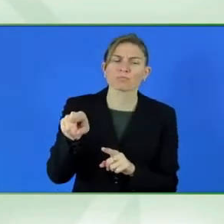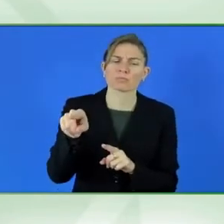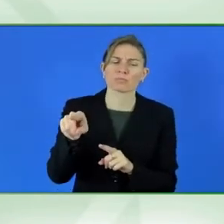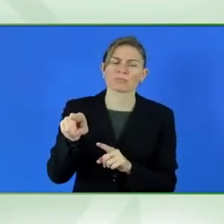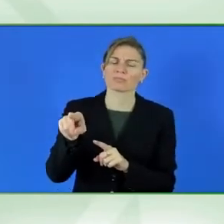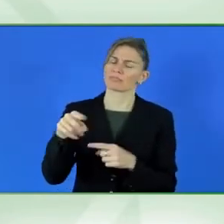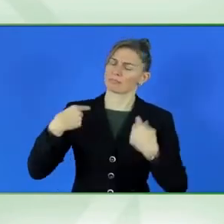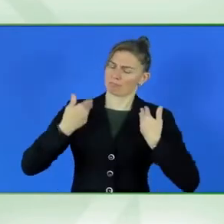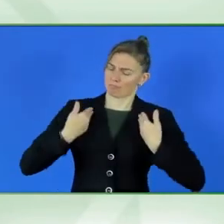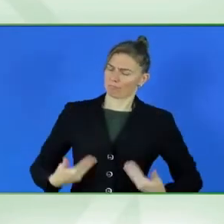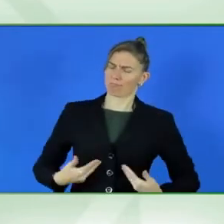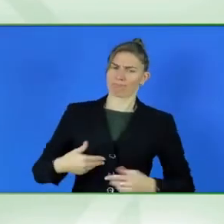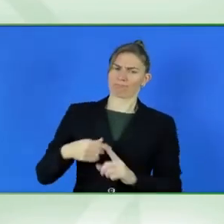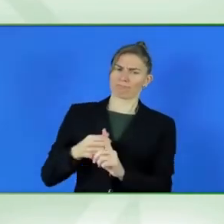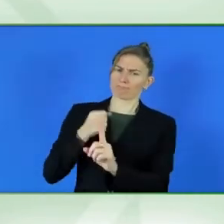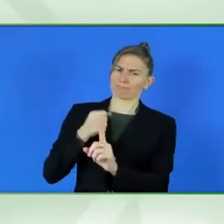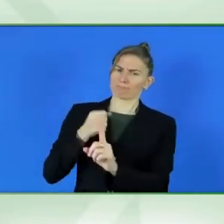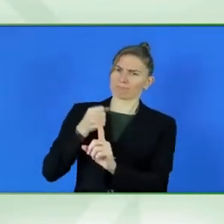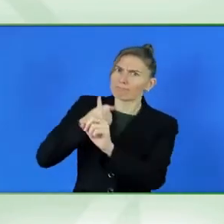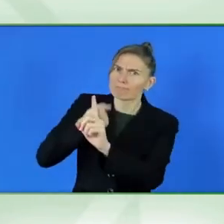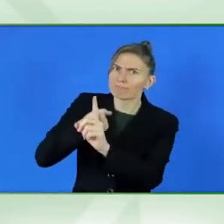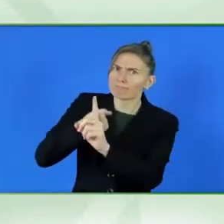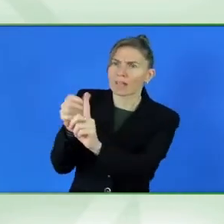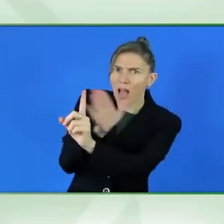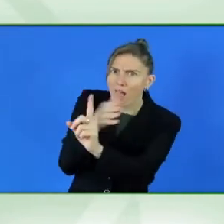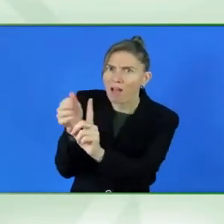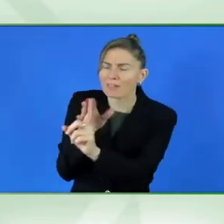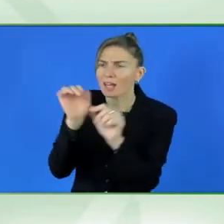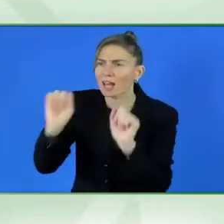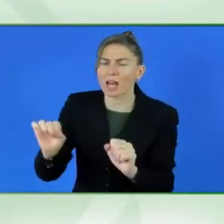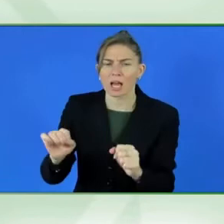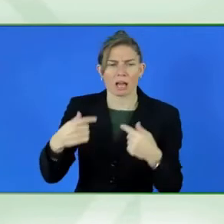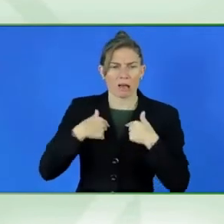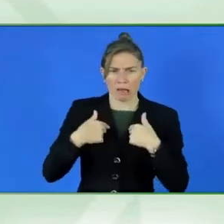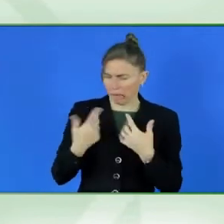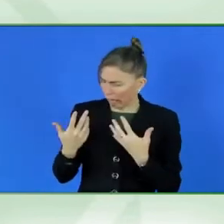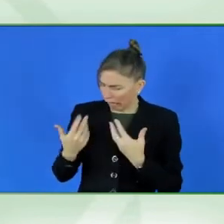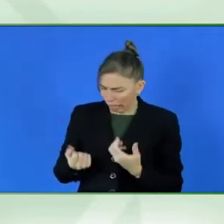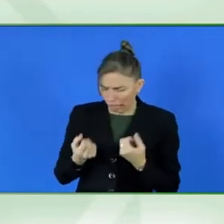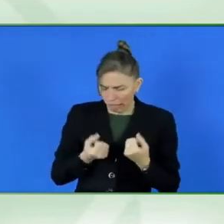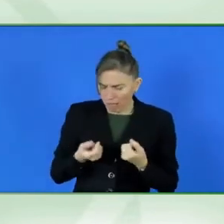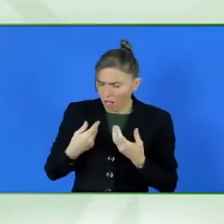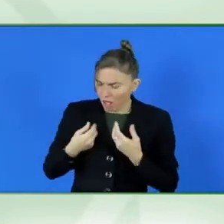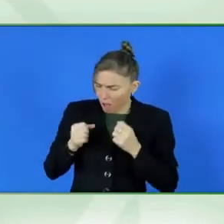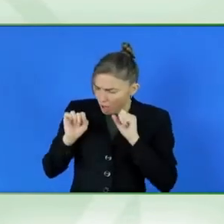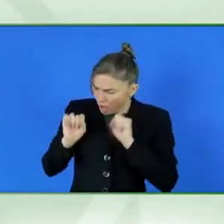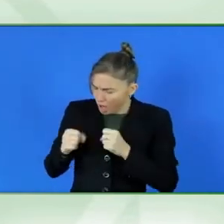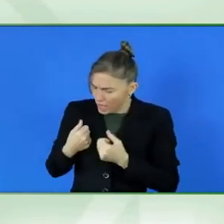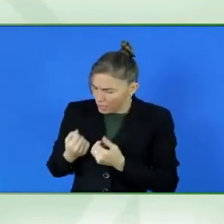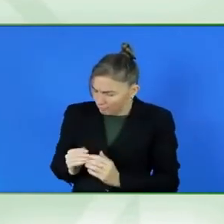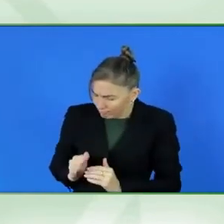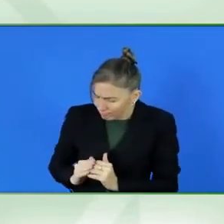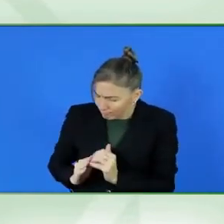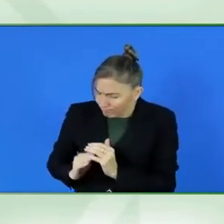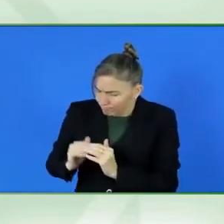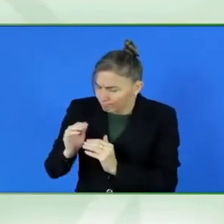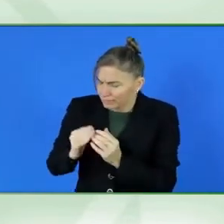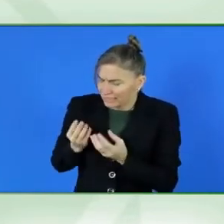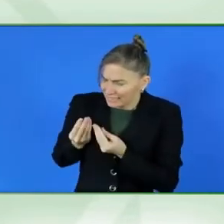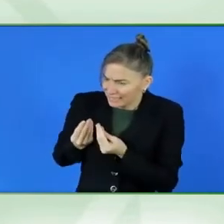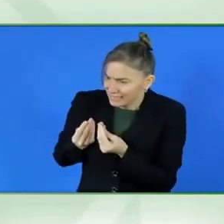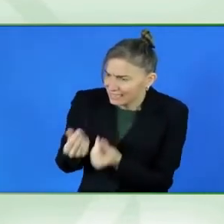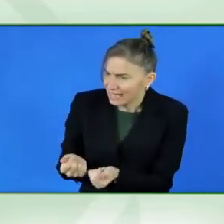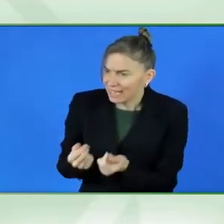their schools and get, get to know more about how to advocate for themselves. That's the first,